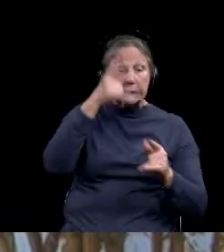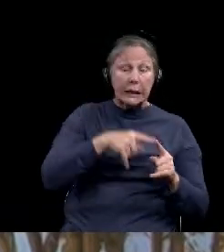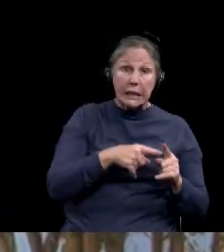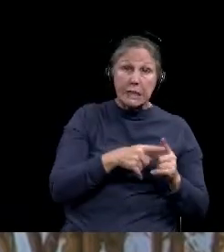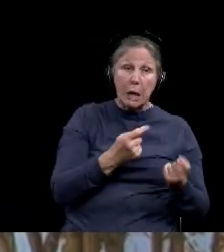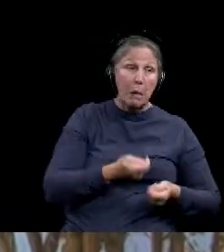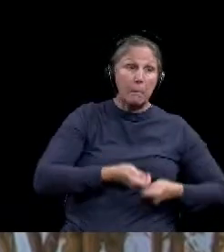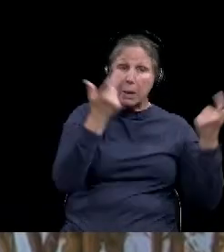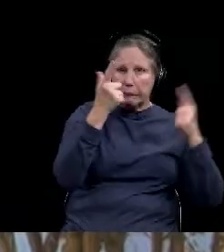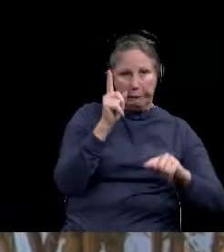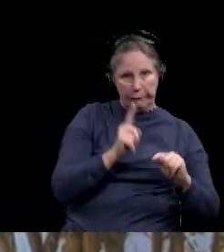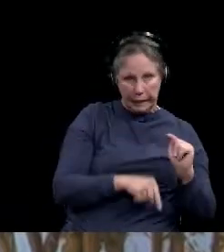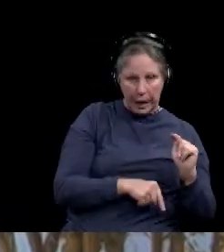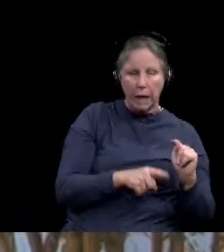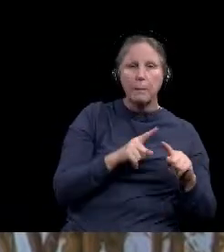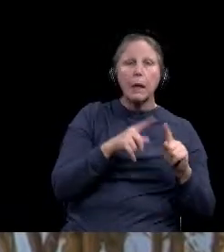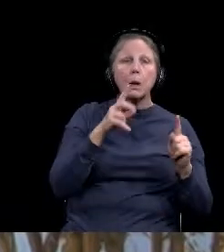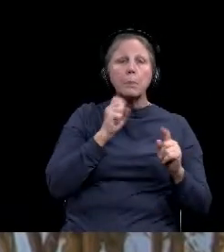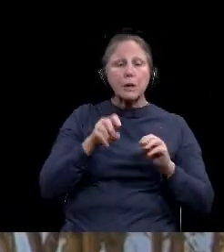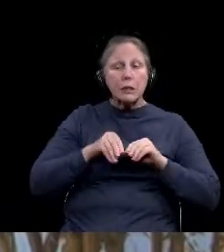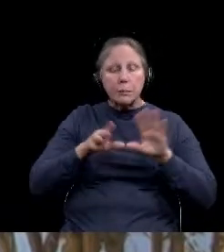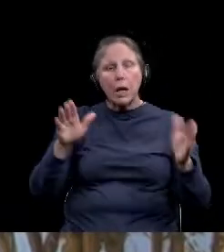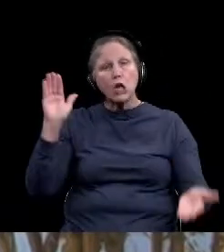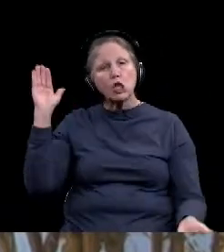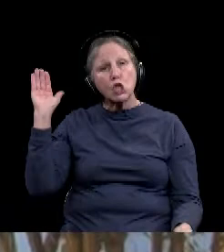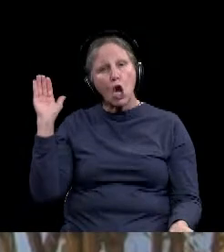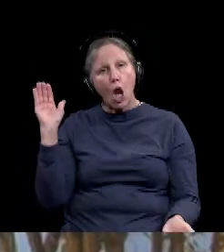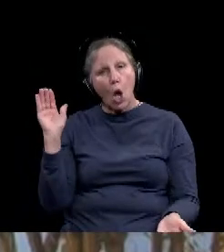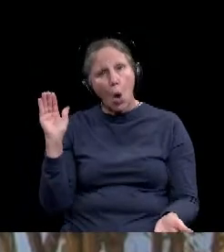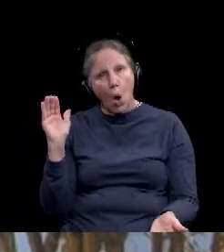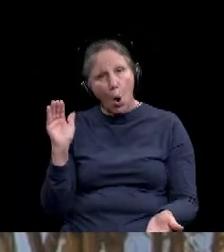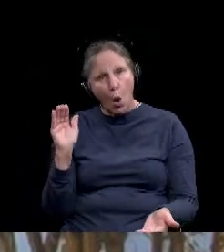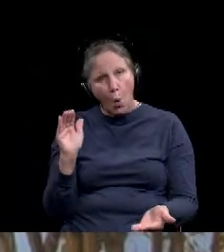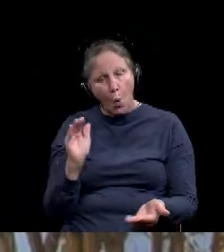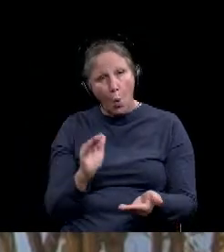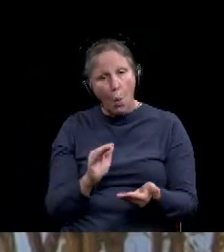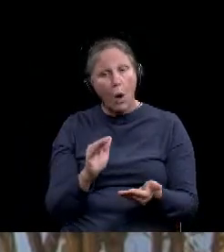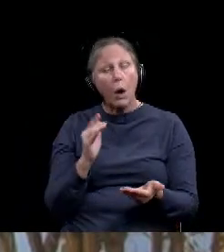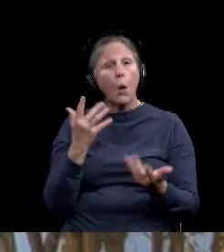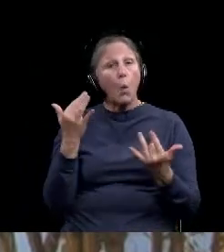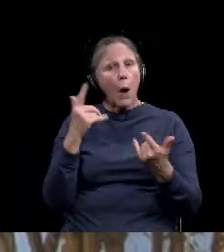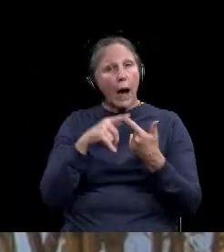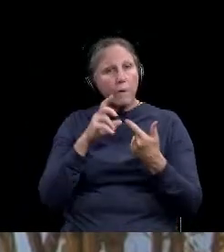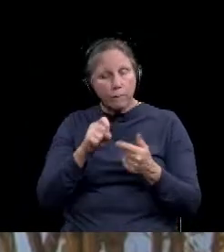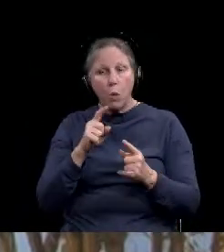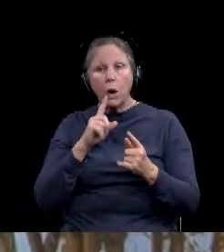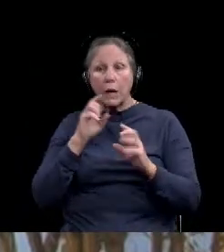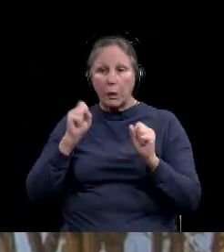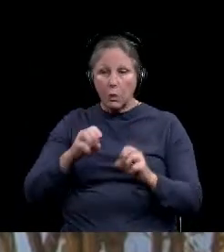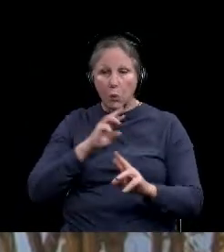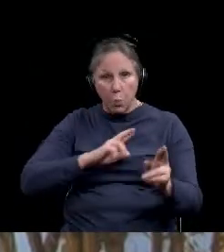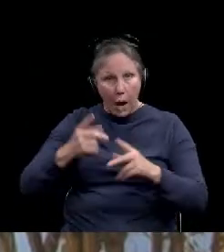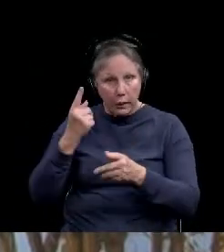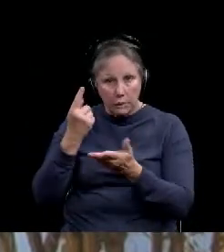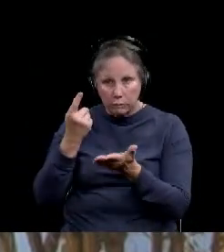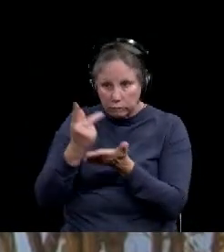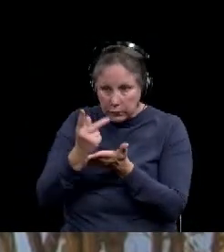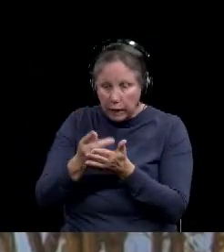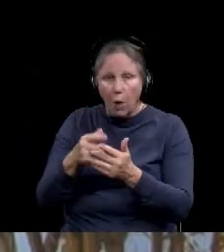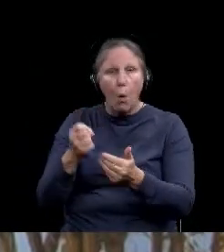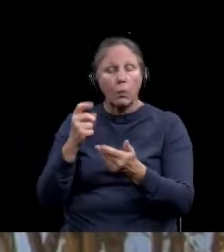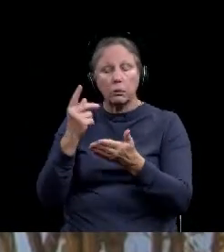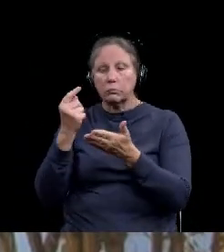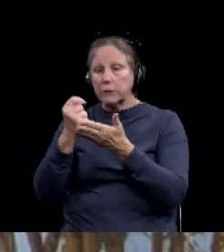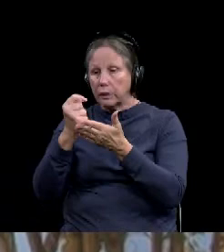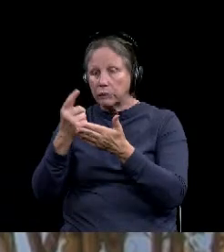eliminate it. We're just trying to slow the spread until we can get effective vaccines and or treatments for the, for the disease. Um,